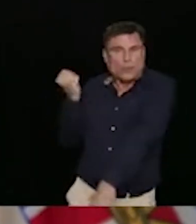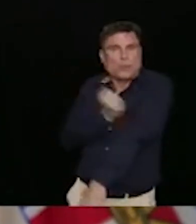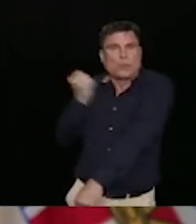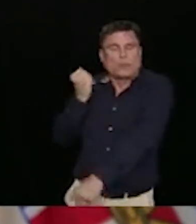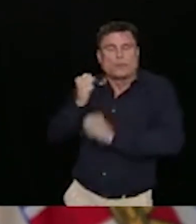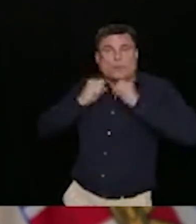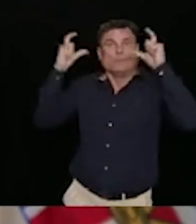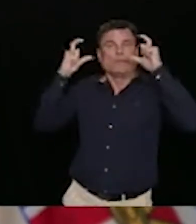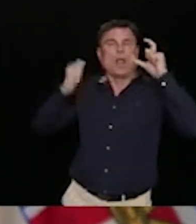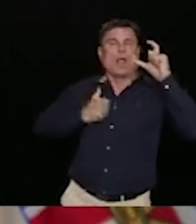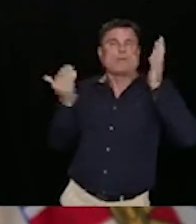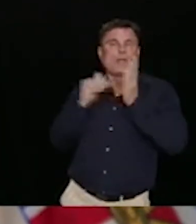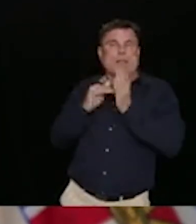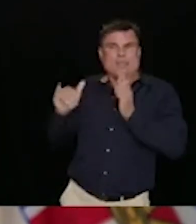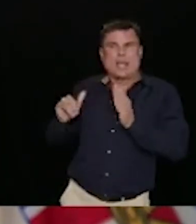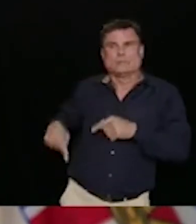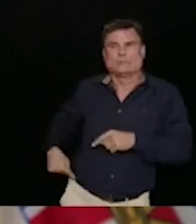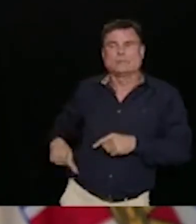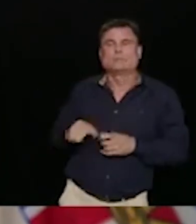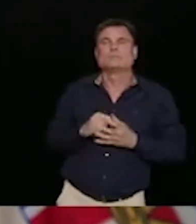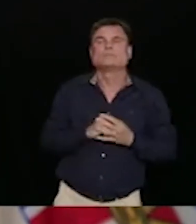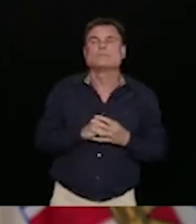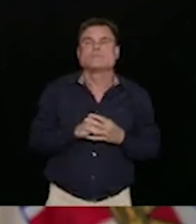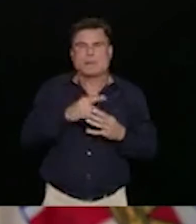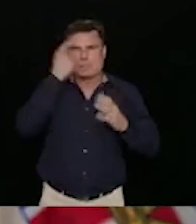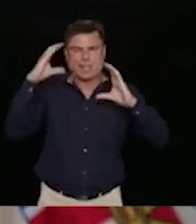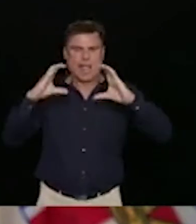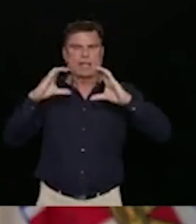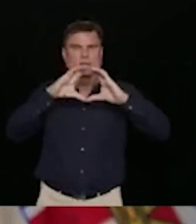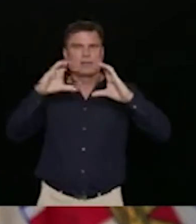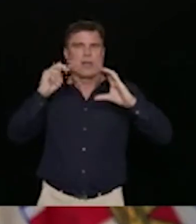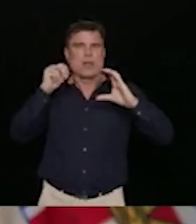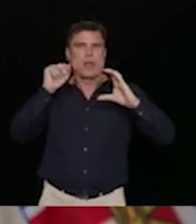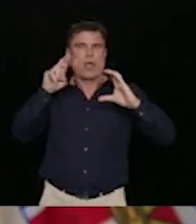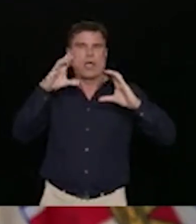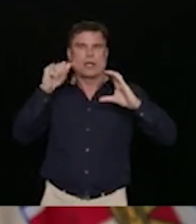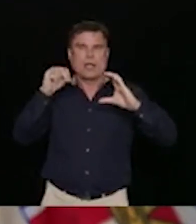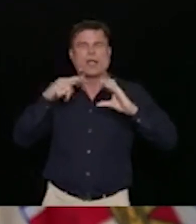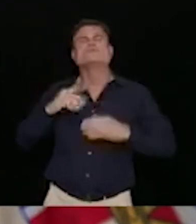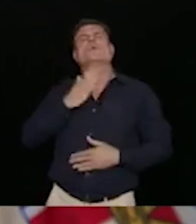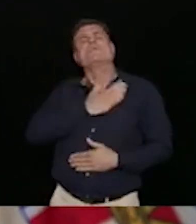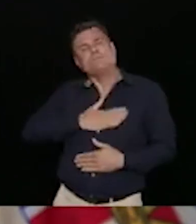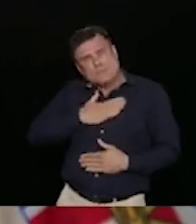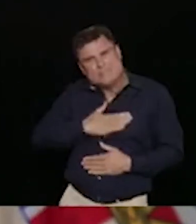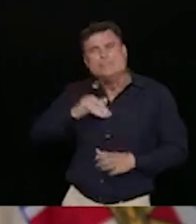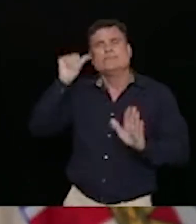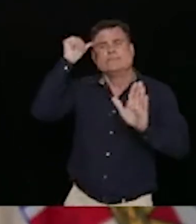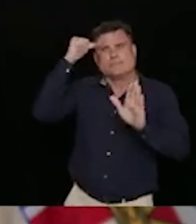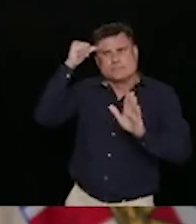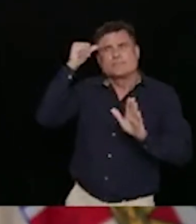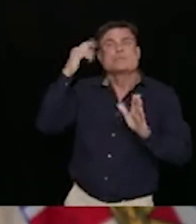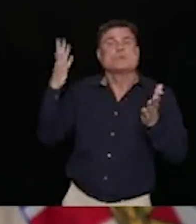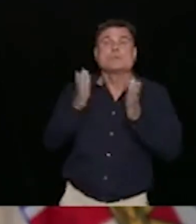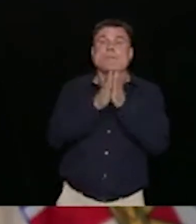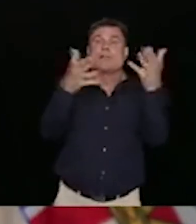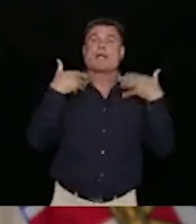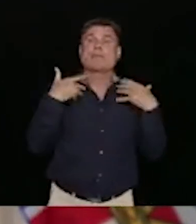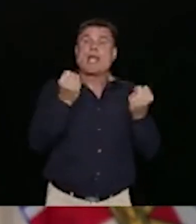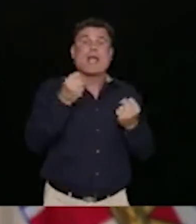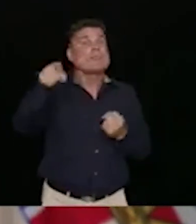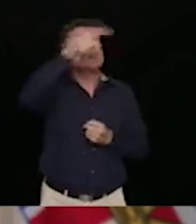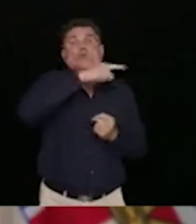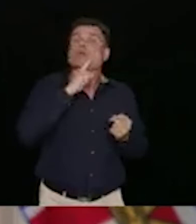harm reduction services available. We know that we can support you. But you need to reach out as well. And we